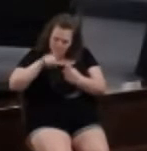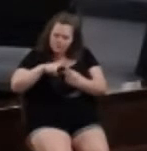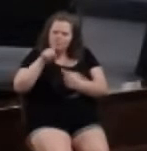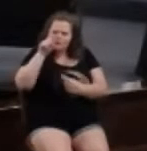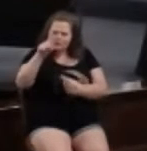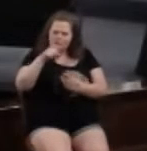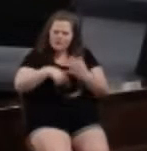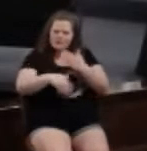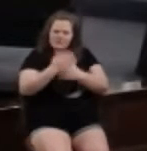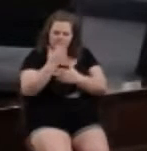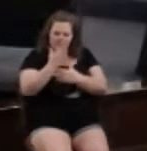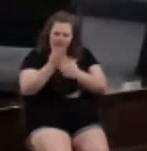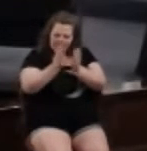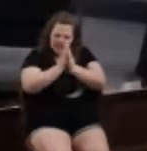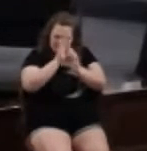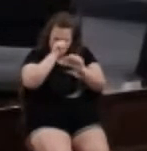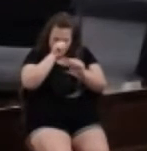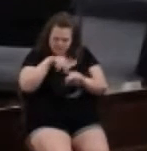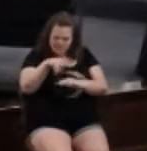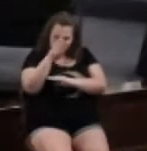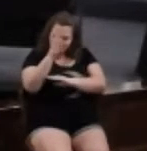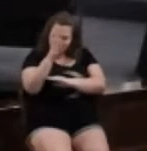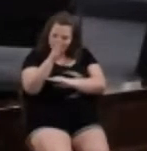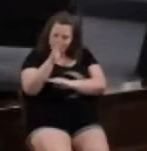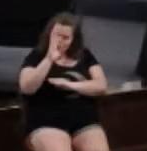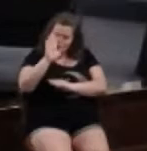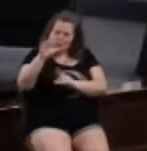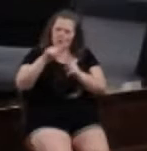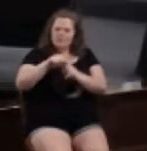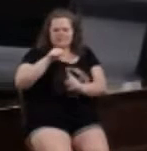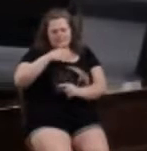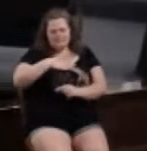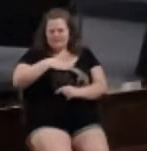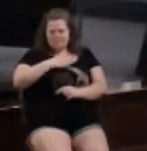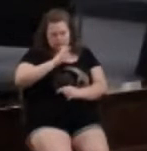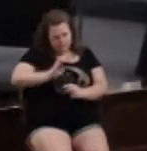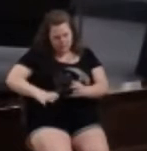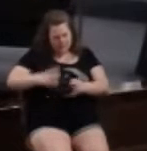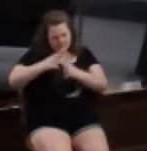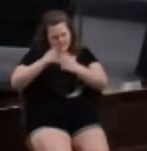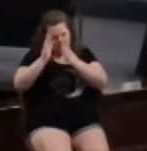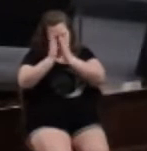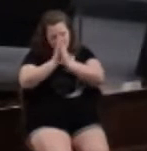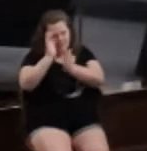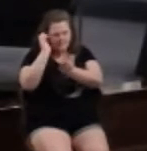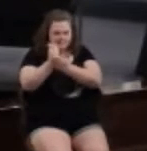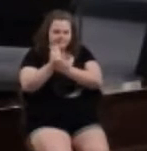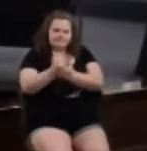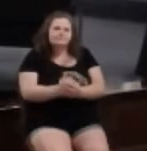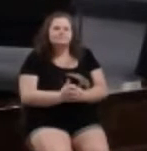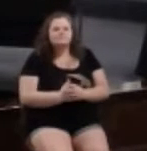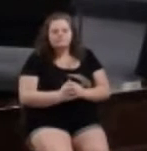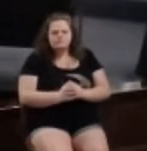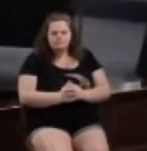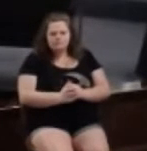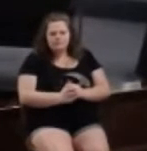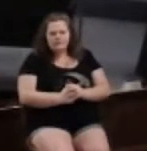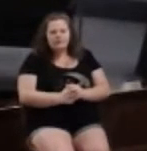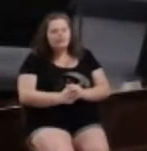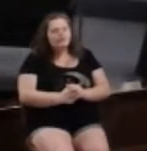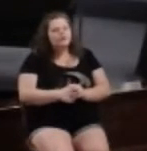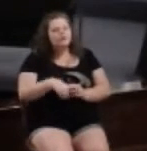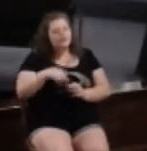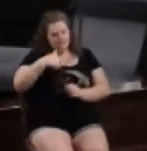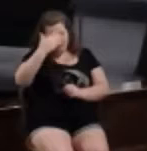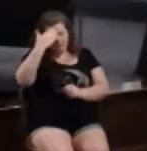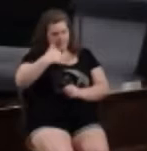this morning I just ask that you bless this message let it be your words not mine for it's in Christ's name that we pray amen now I know I'm